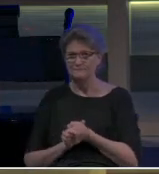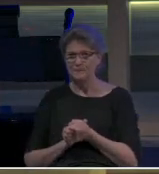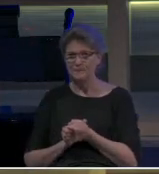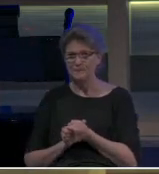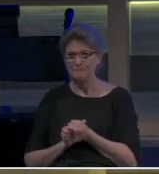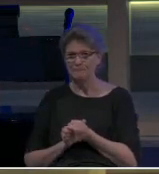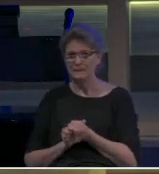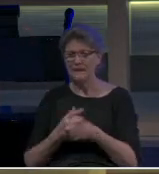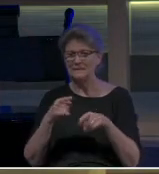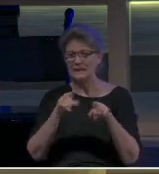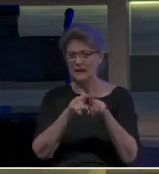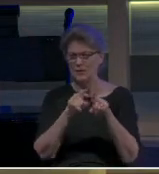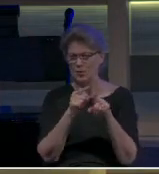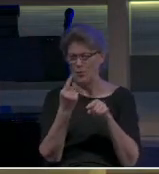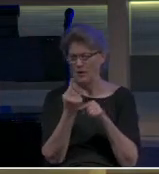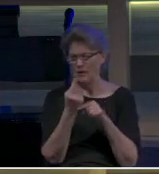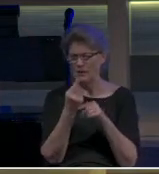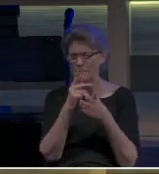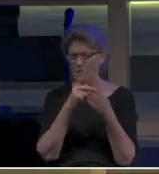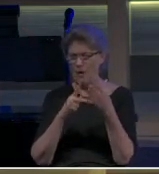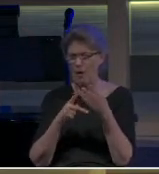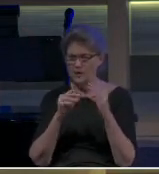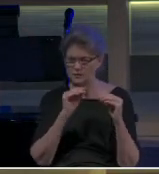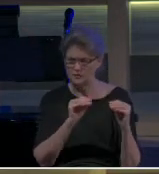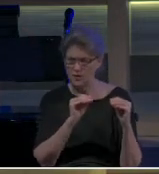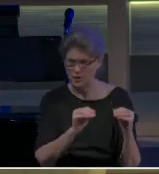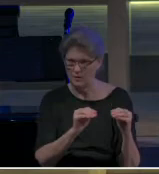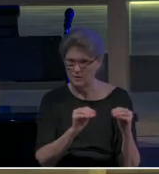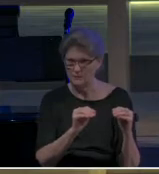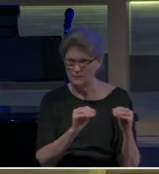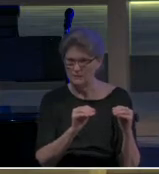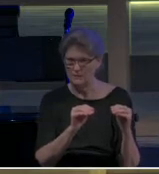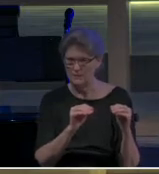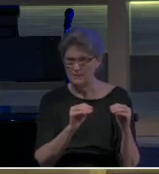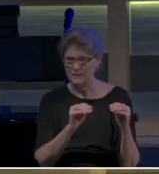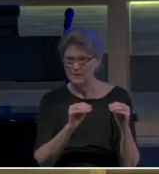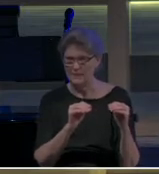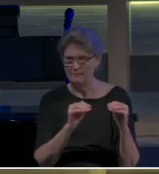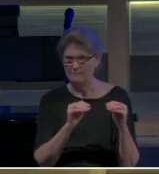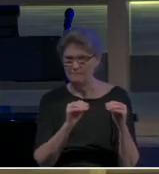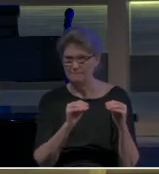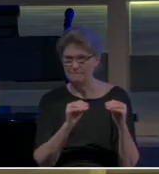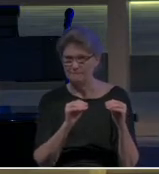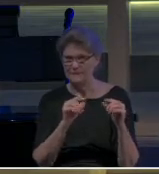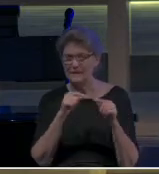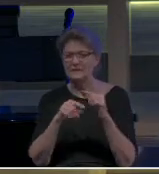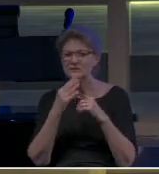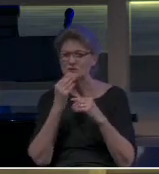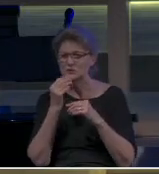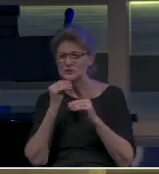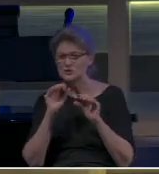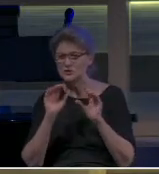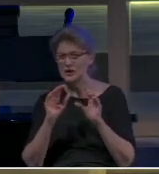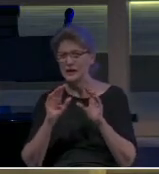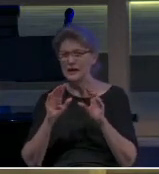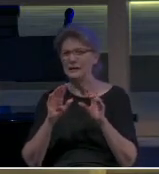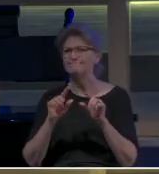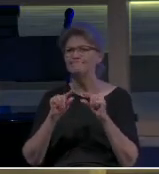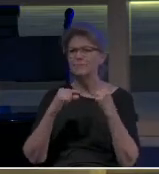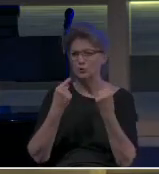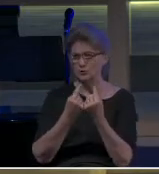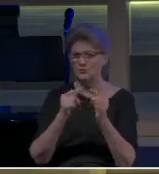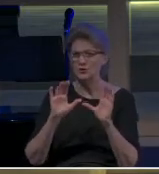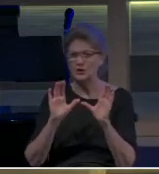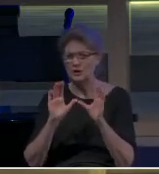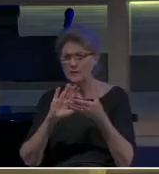actualize that truth, in the community that he's serving. And so, what's the theme of our study?